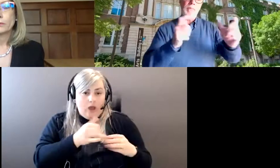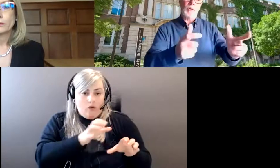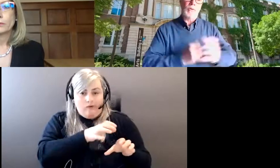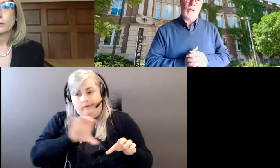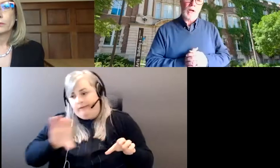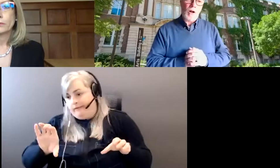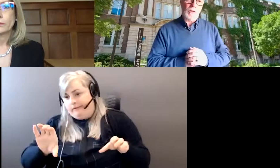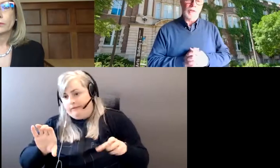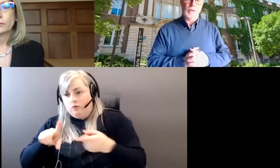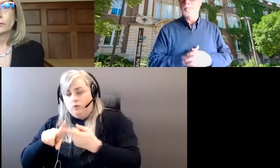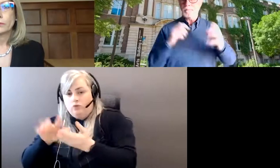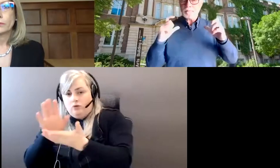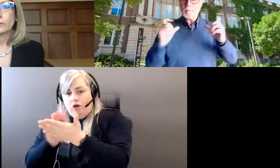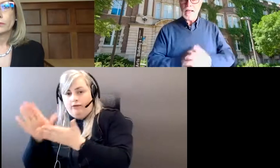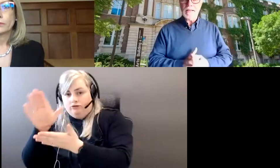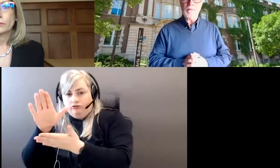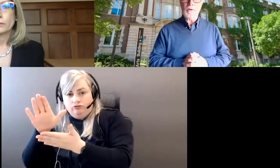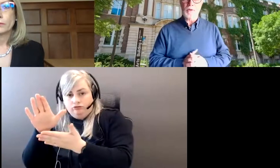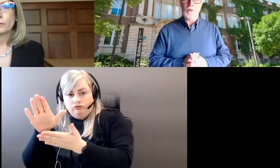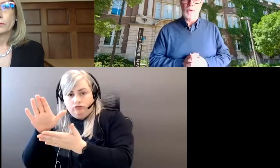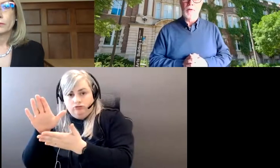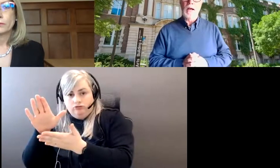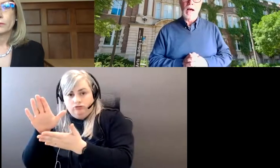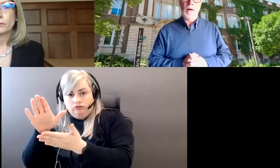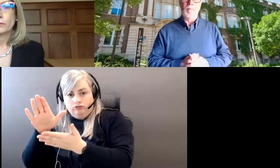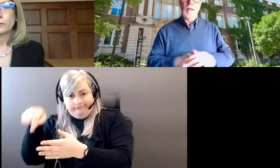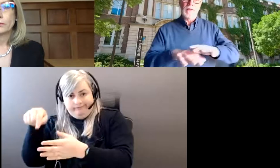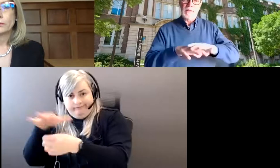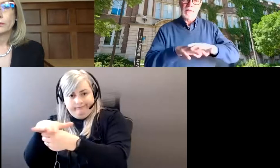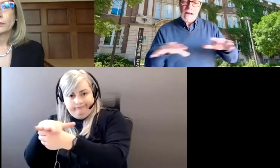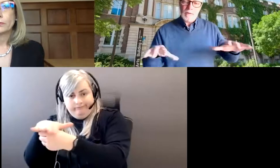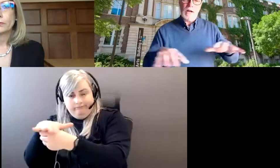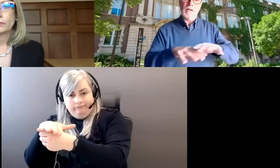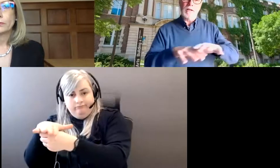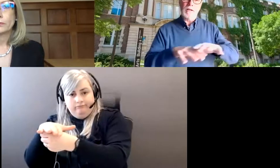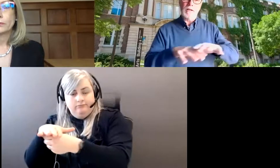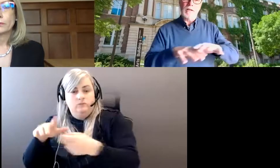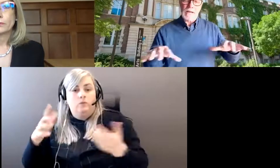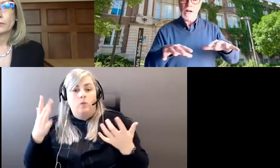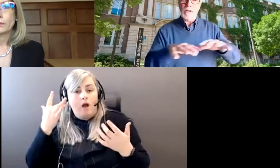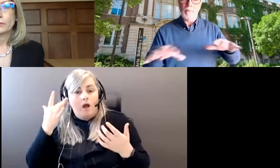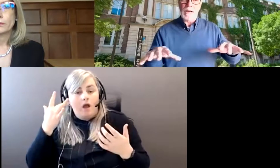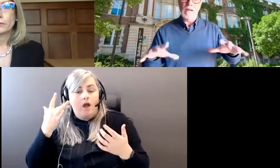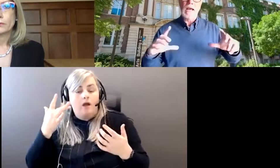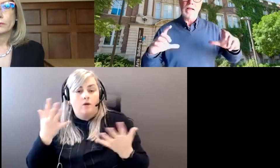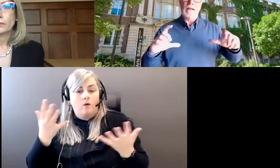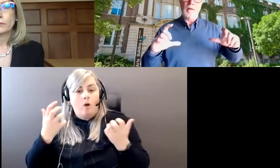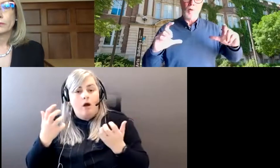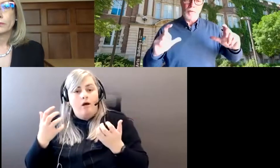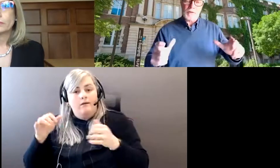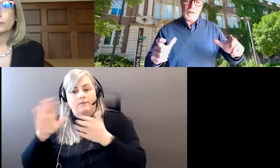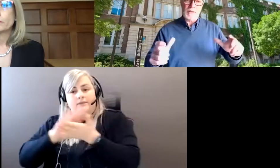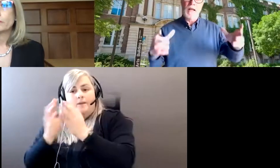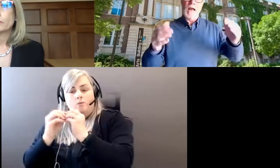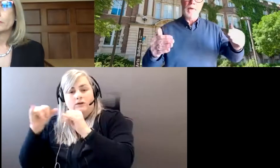them up to the college in an effort to, um, standardize, standardize, harmonize, and get more